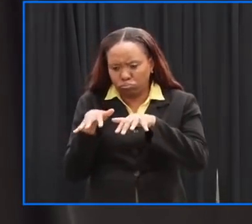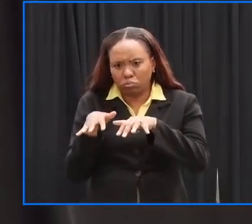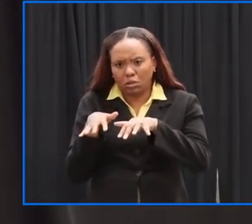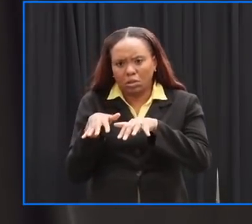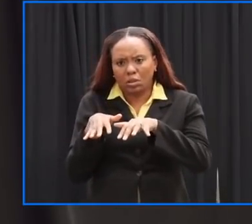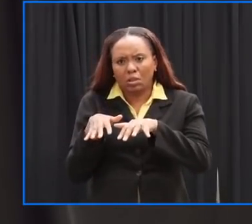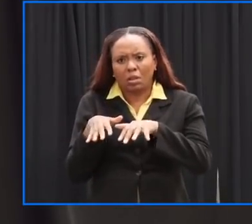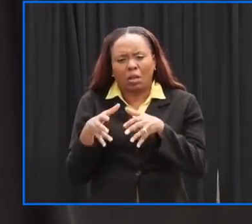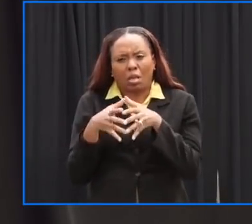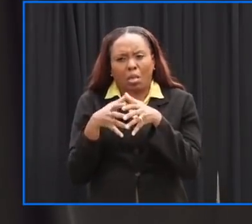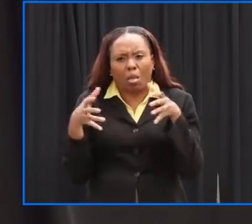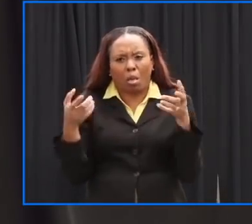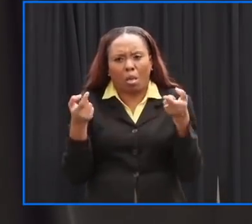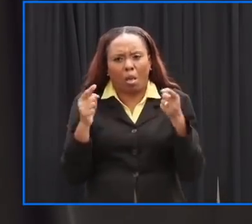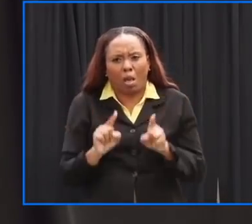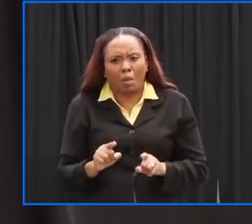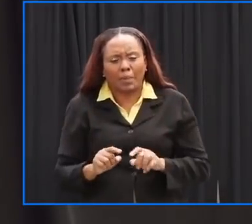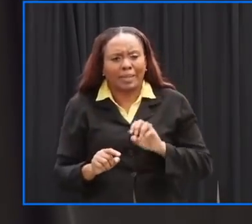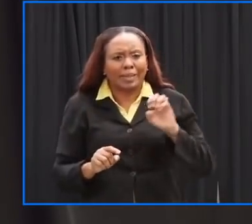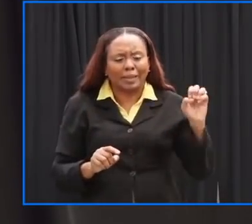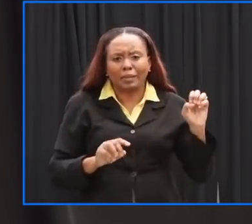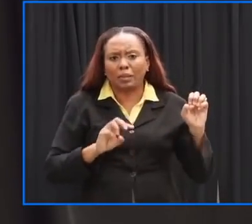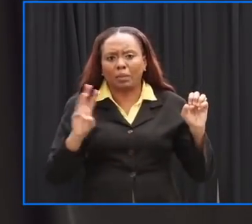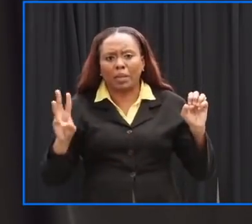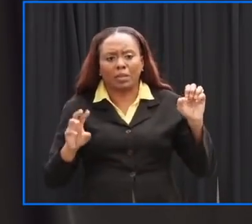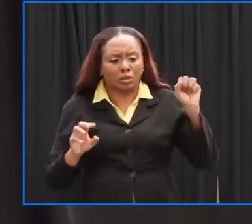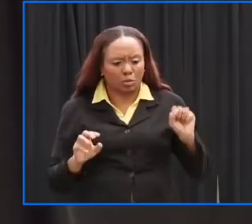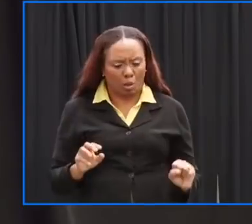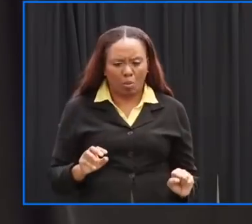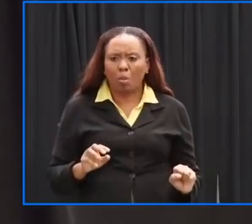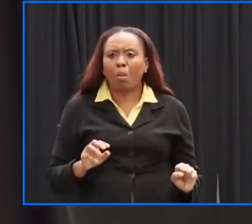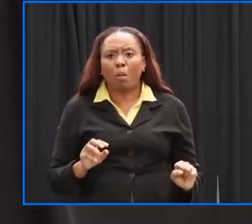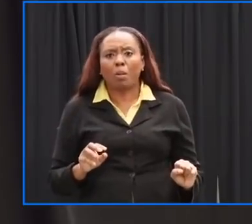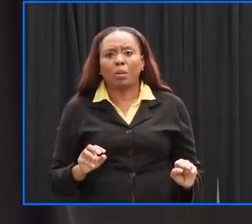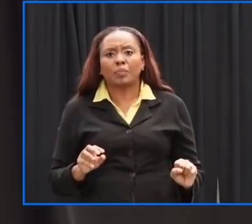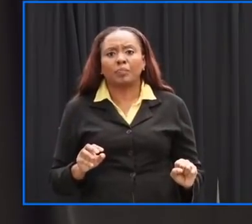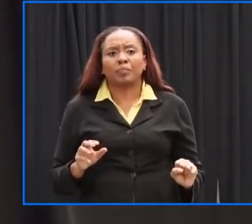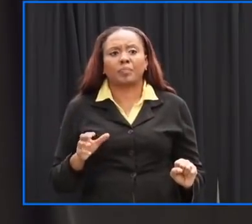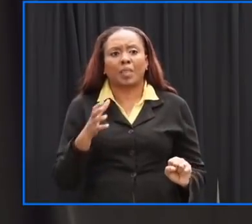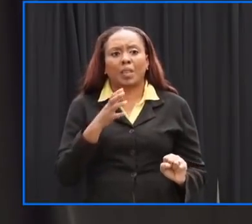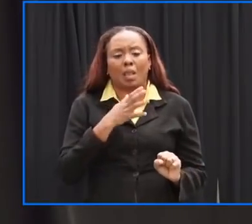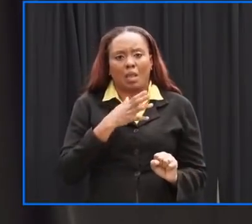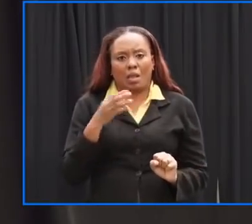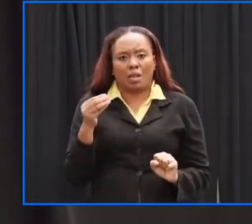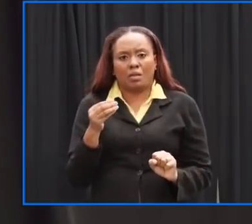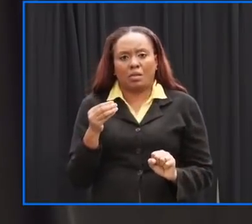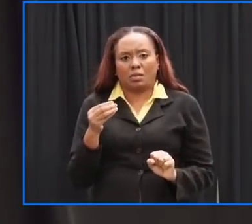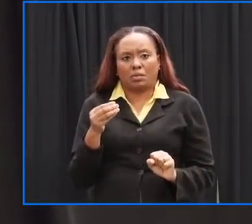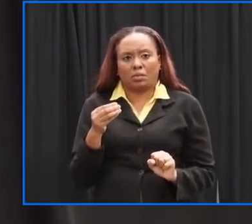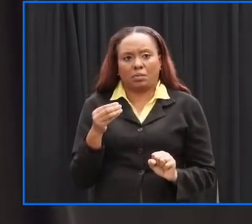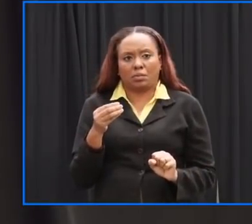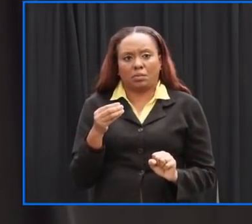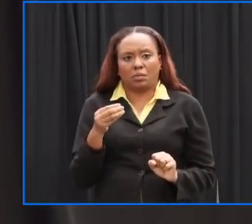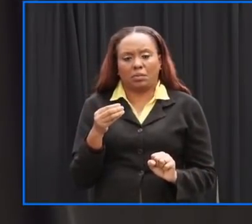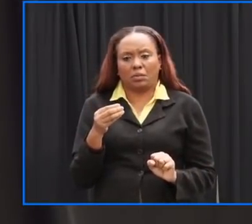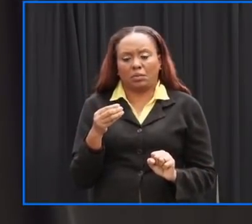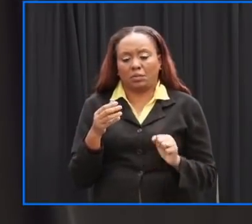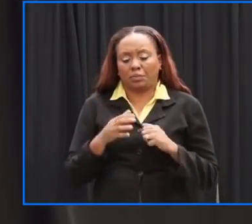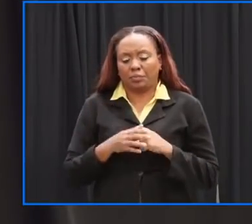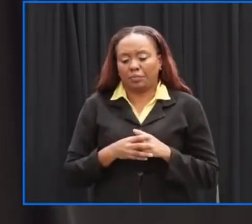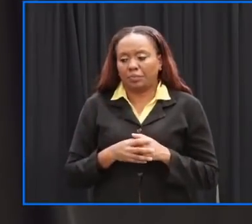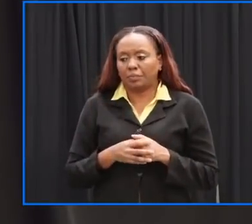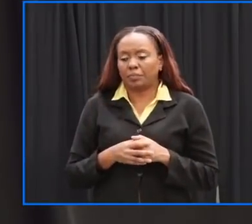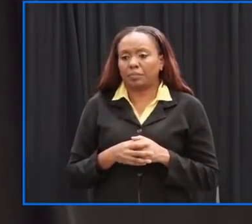especially on the east coast the southeast coast and the south coast and therefore that natural buffer that's provided by the beaches is